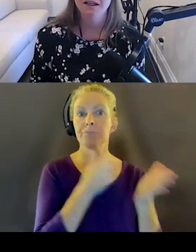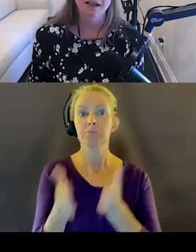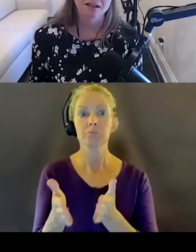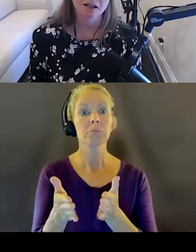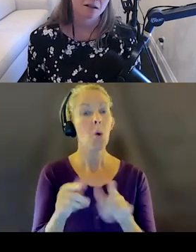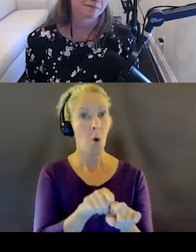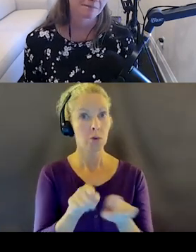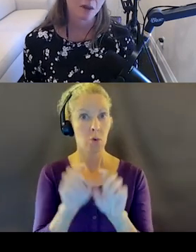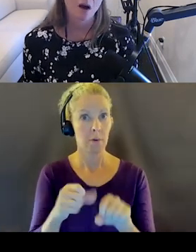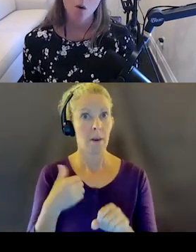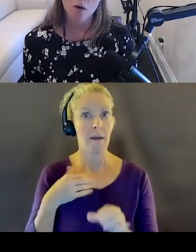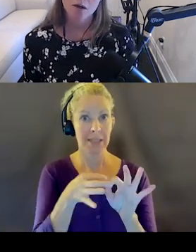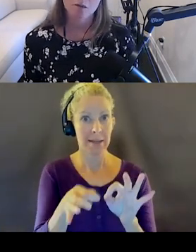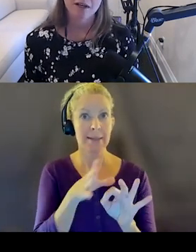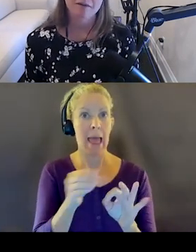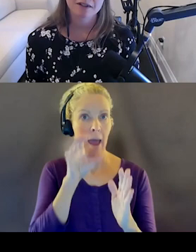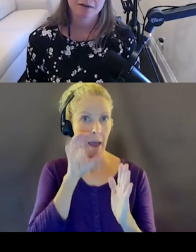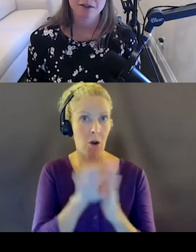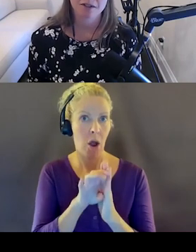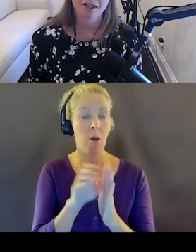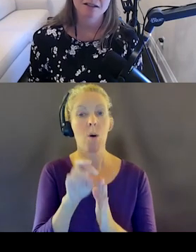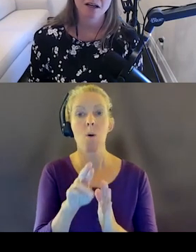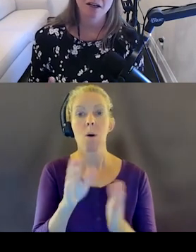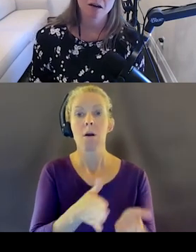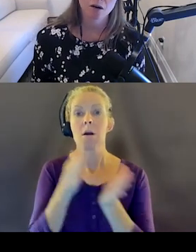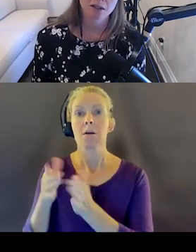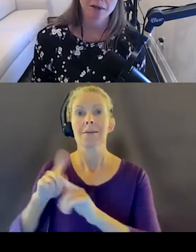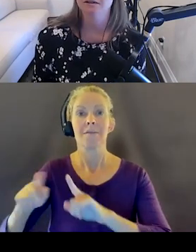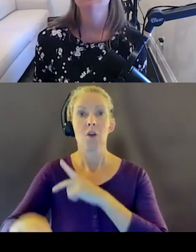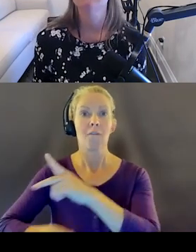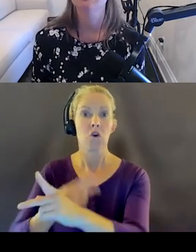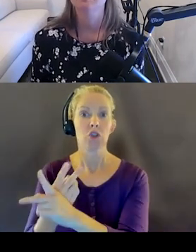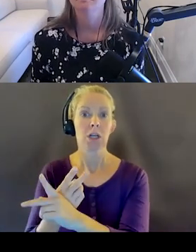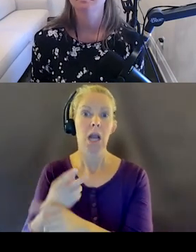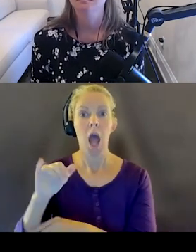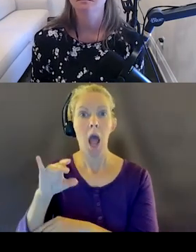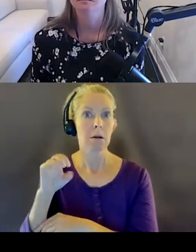text and an icon. Or we could have a different version that's an icon only button.